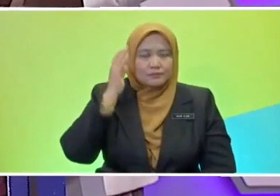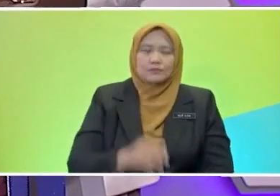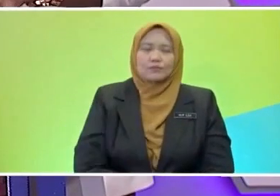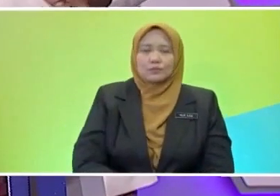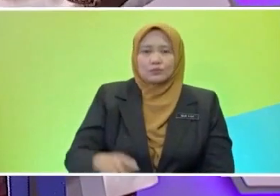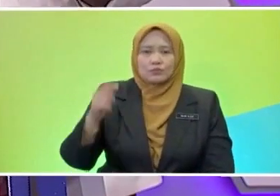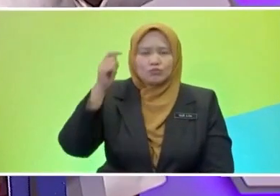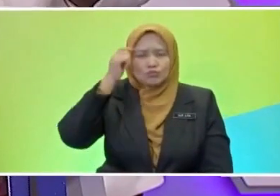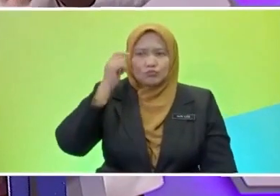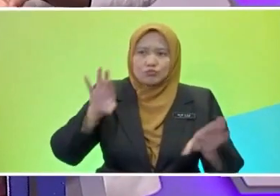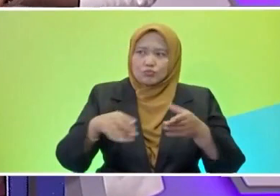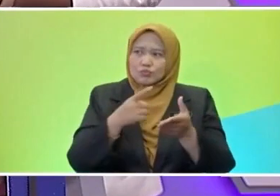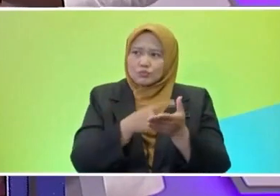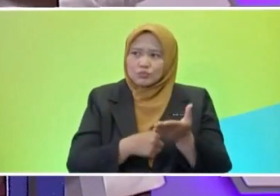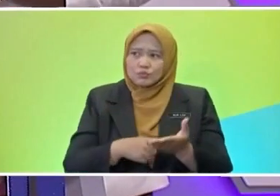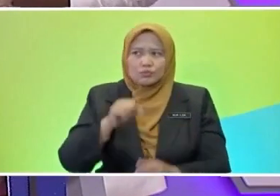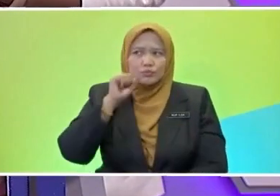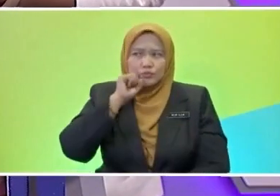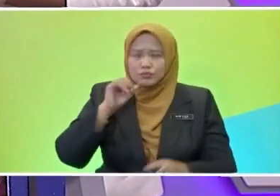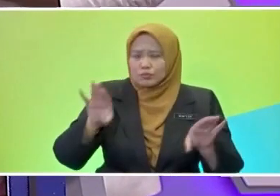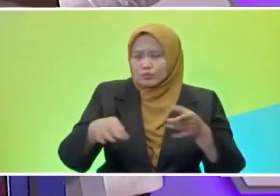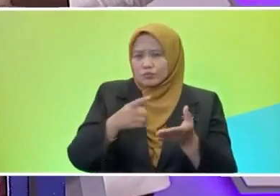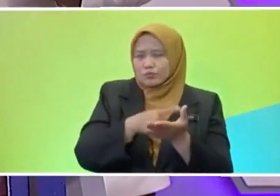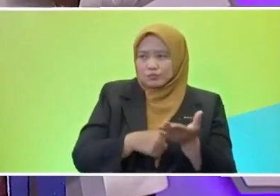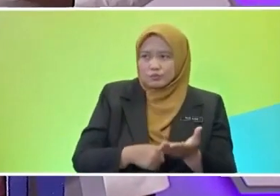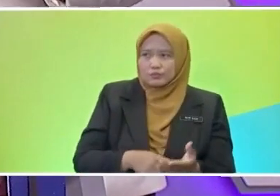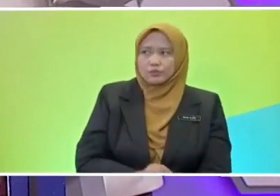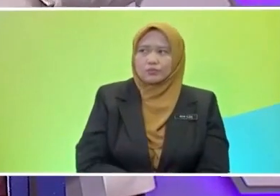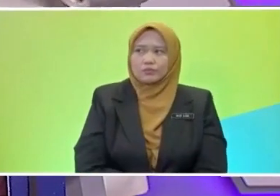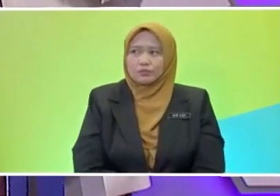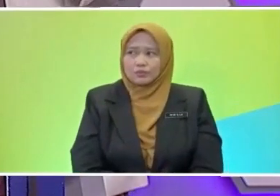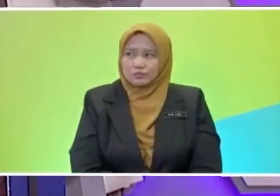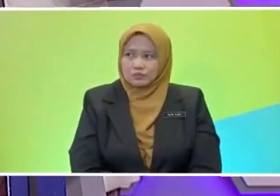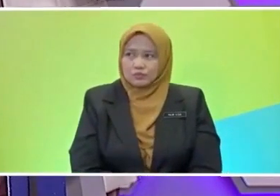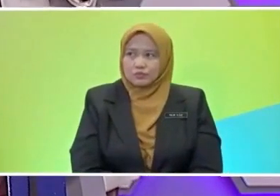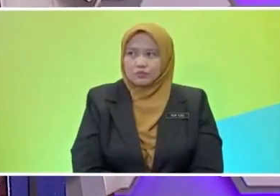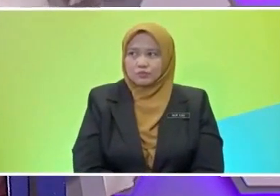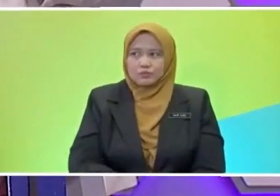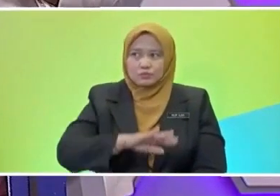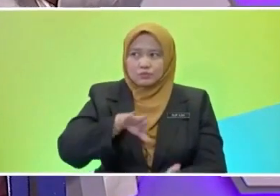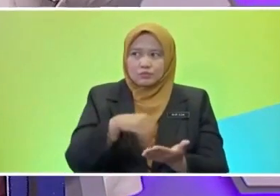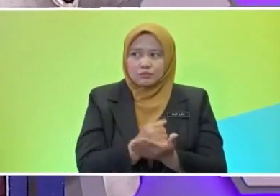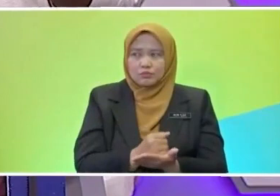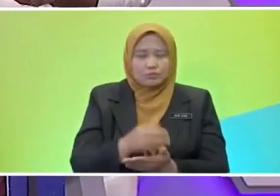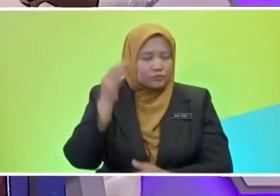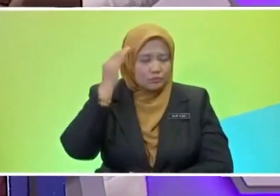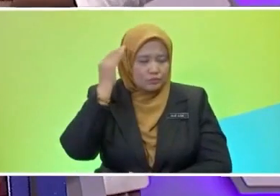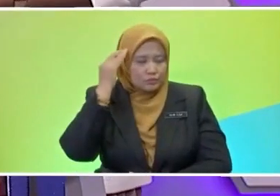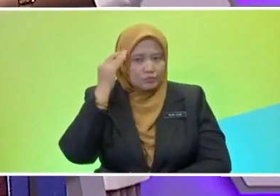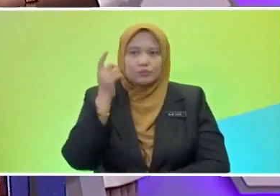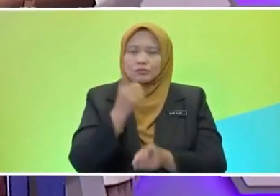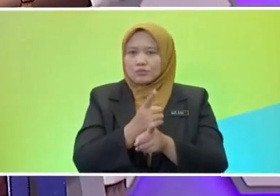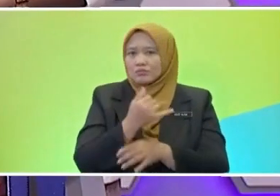Tommy was doing, Serena was doing. And they actually stated true or false for the statements from the poem.